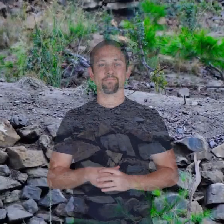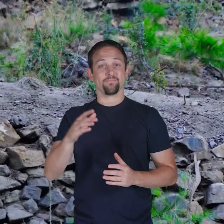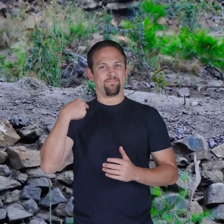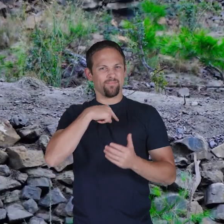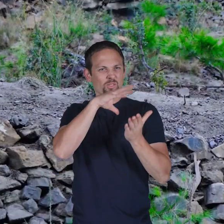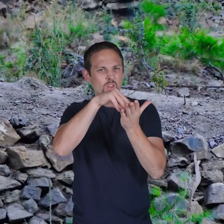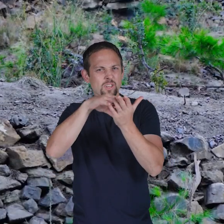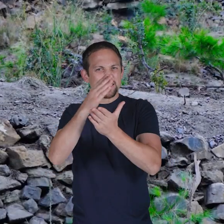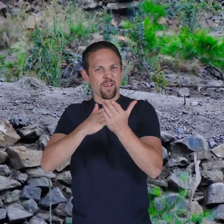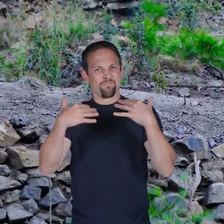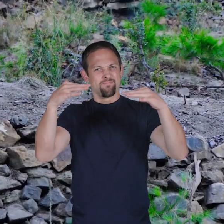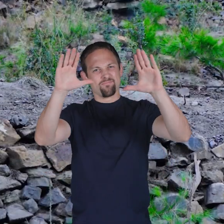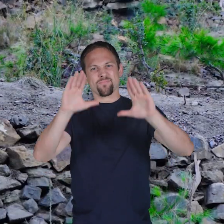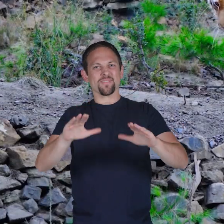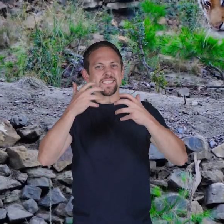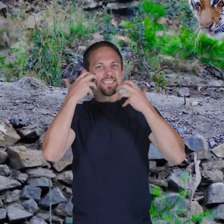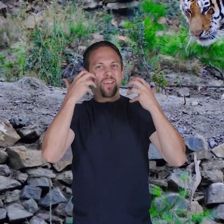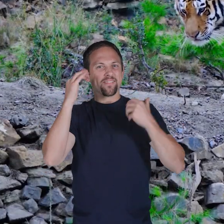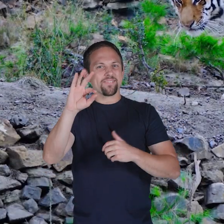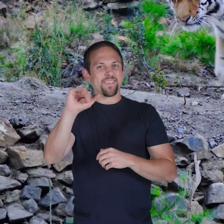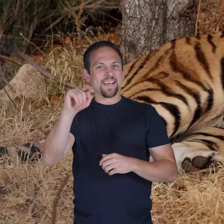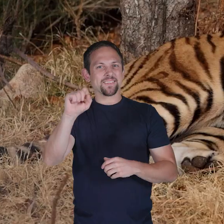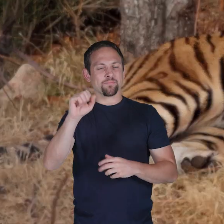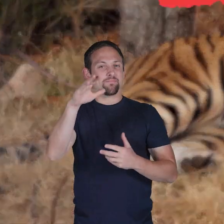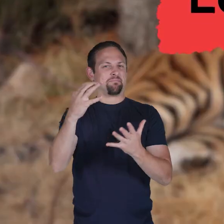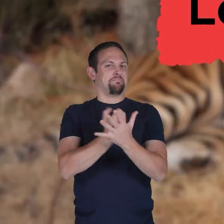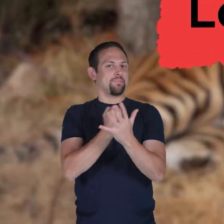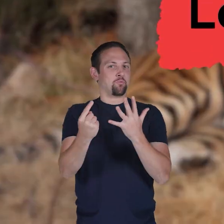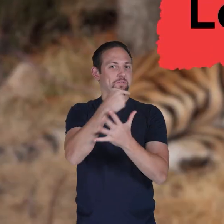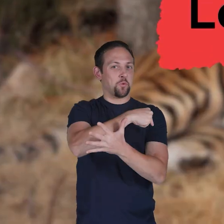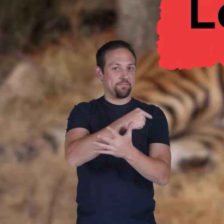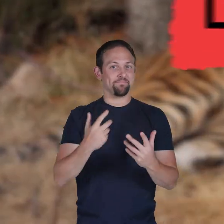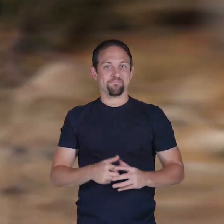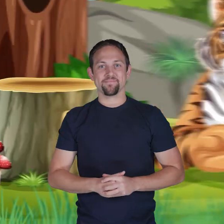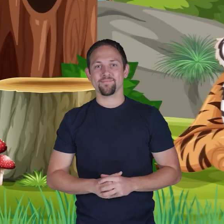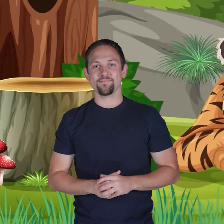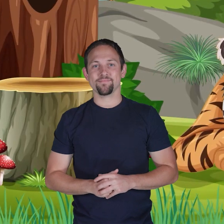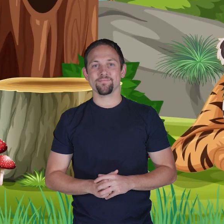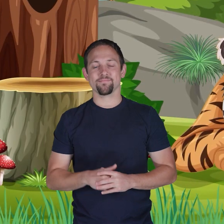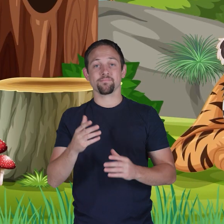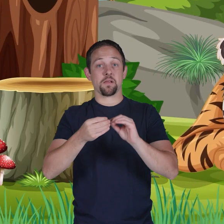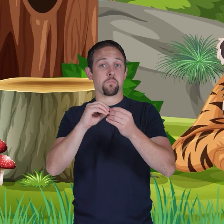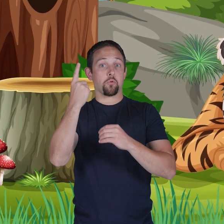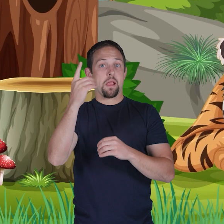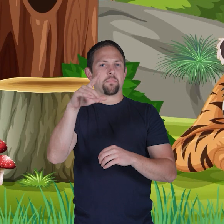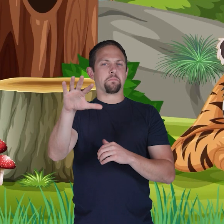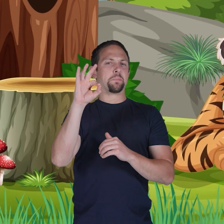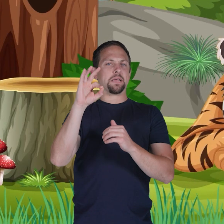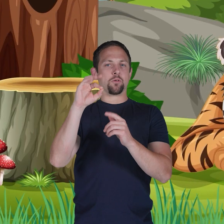We just learned some terrific tiger facts. Let's review. Number one,